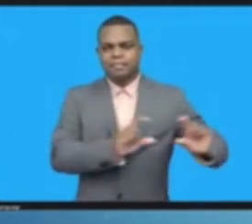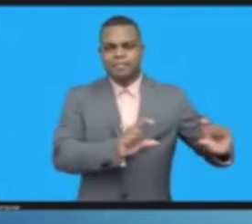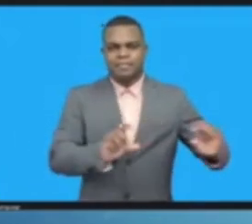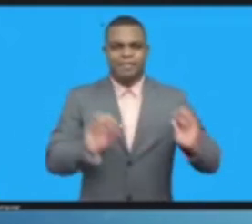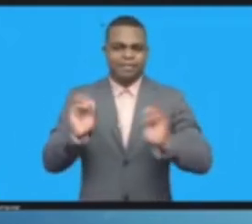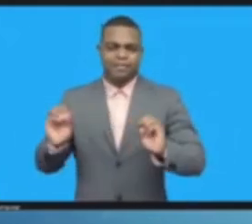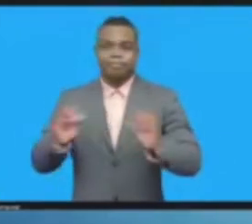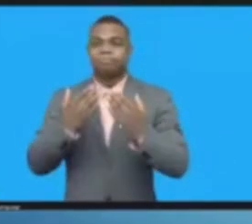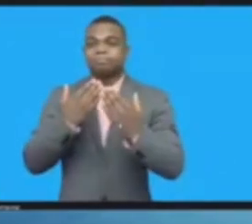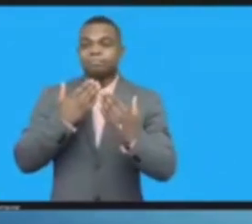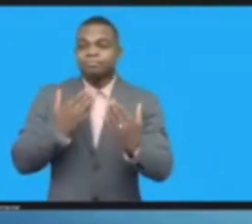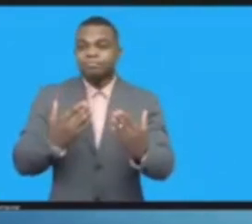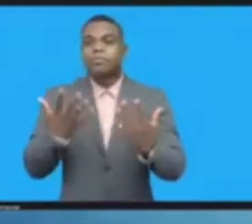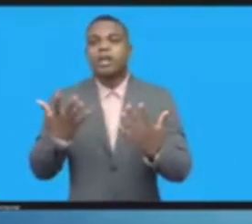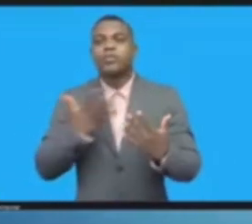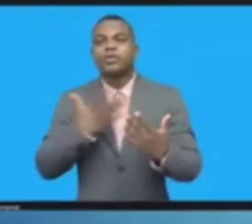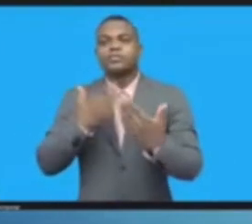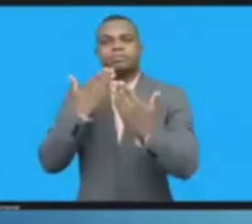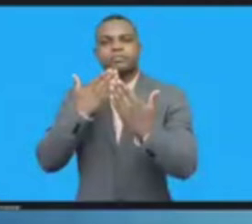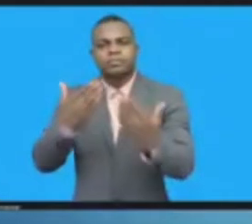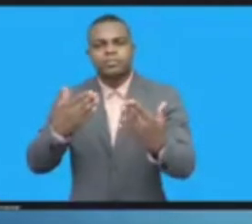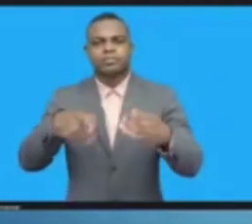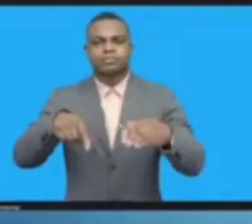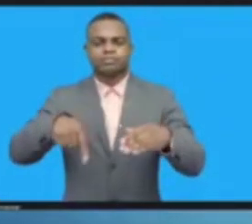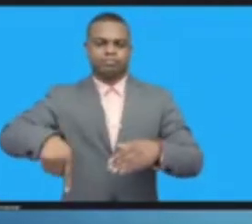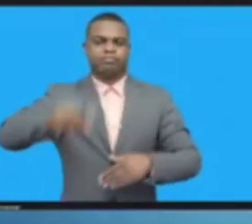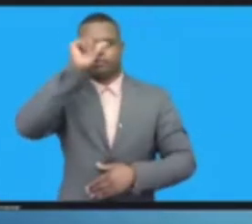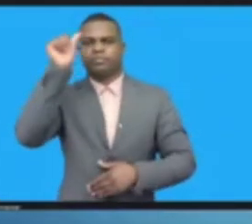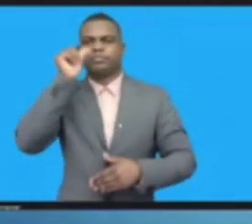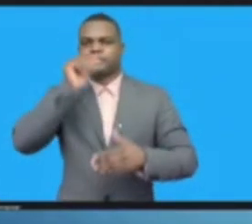are late. So this is really great.